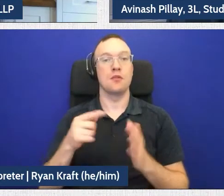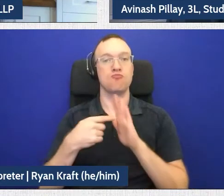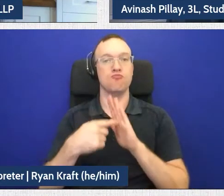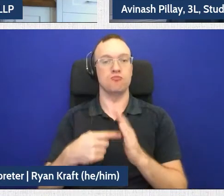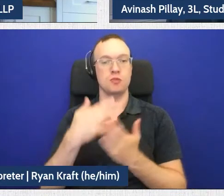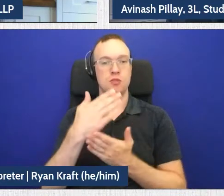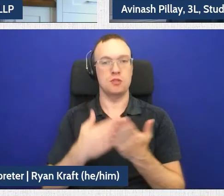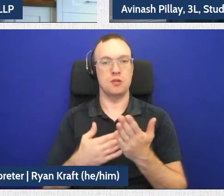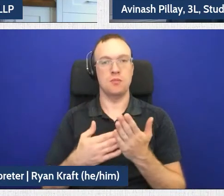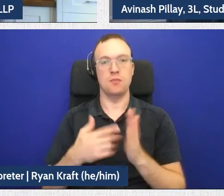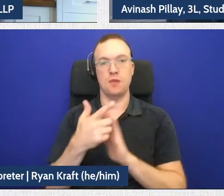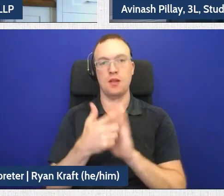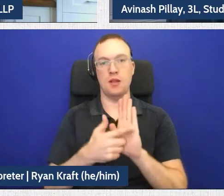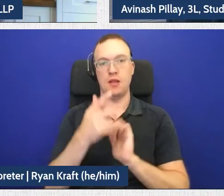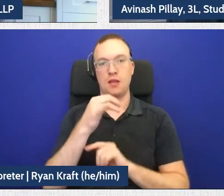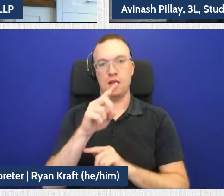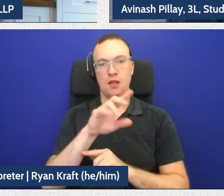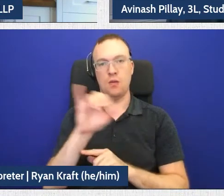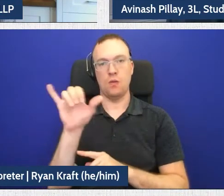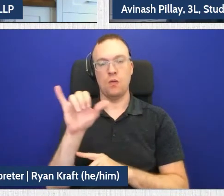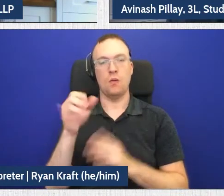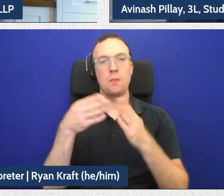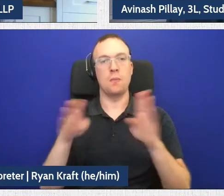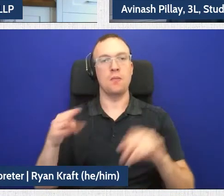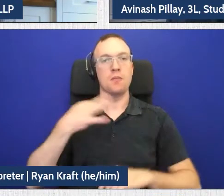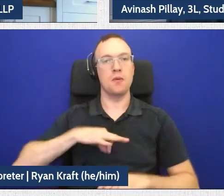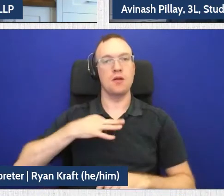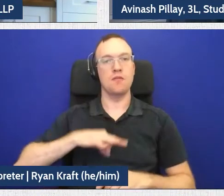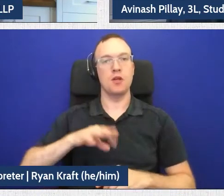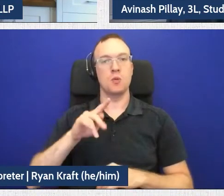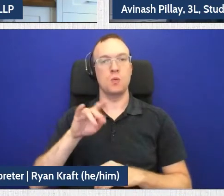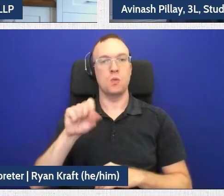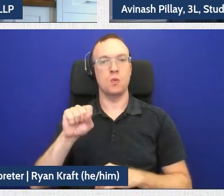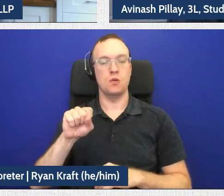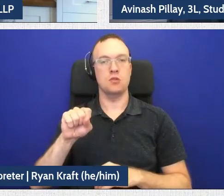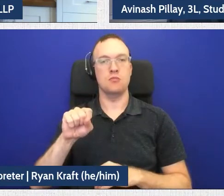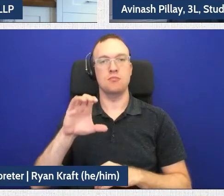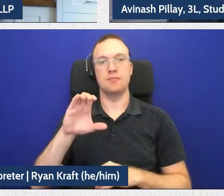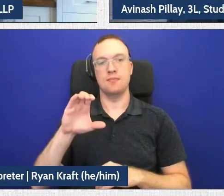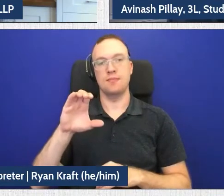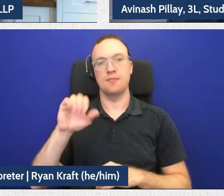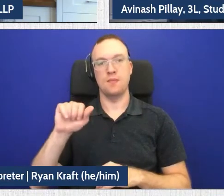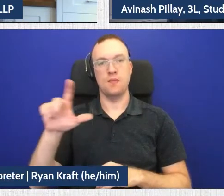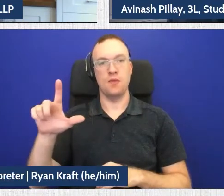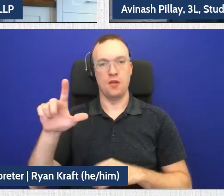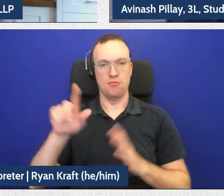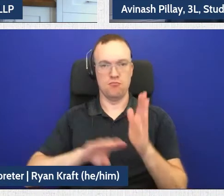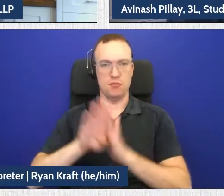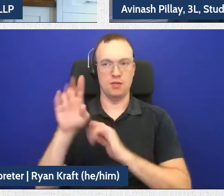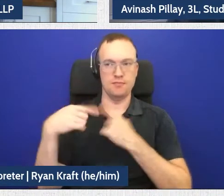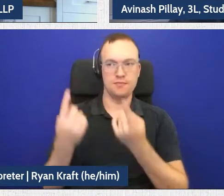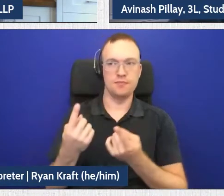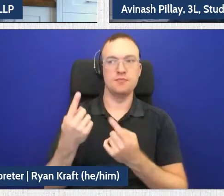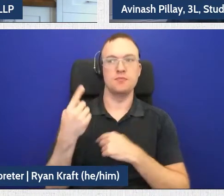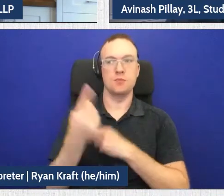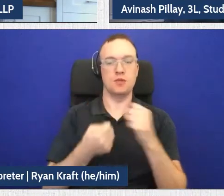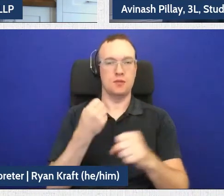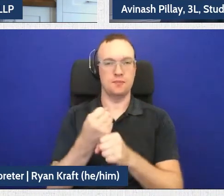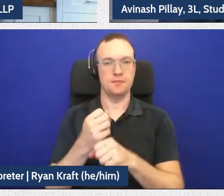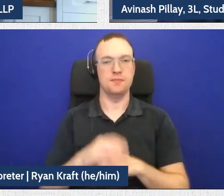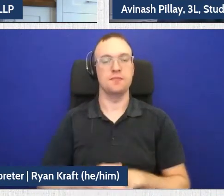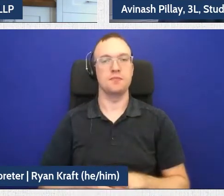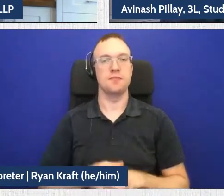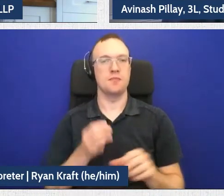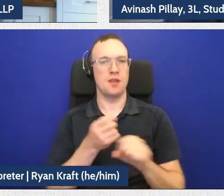legal aid and public benefit tools that Conflict Analytics Lab has been developing over the past year. Every year we come out to